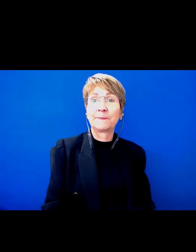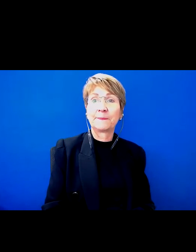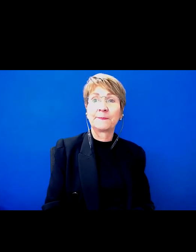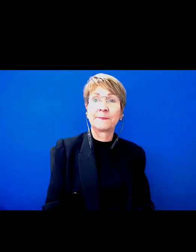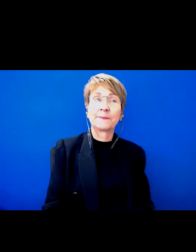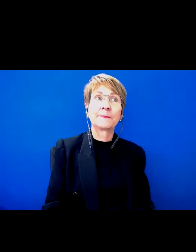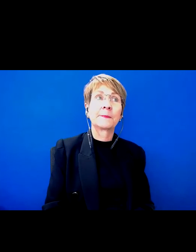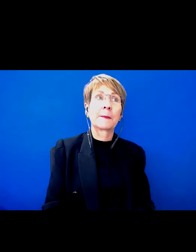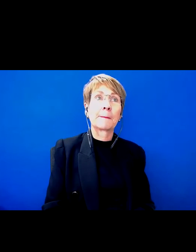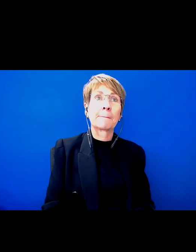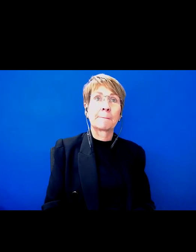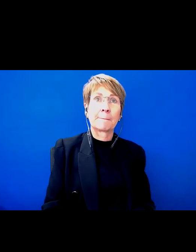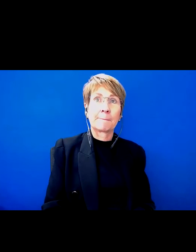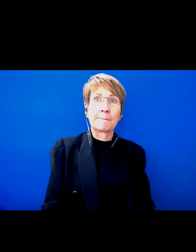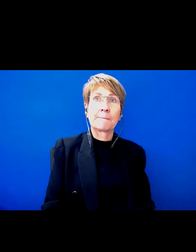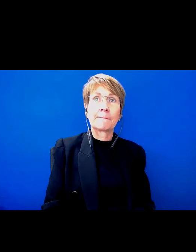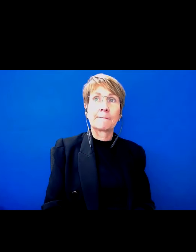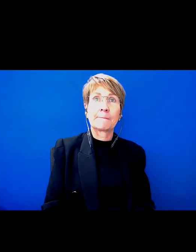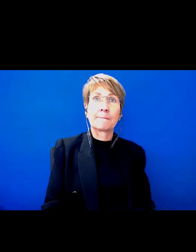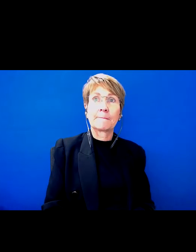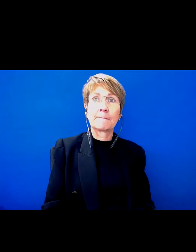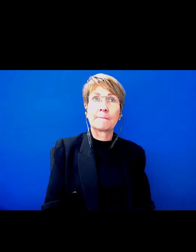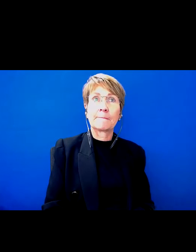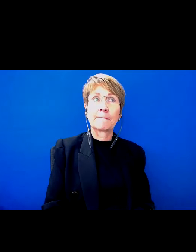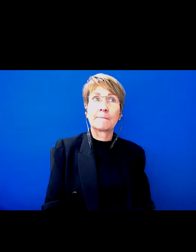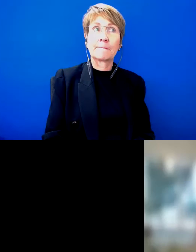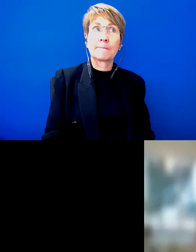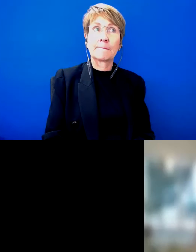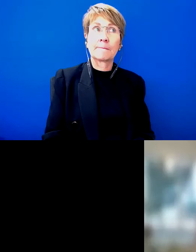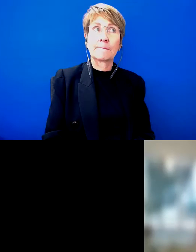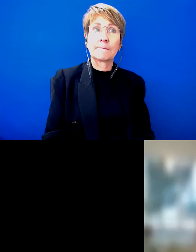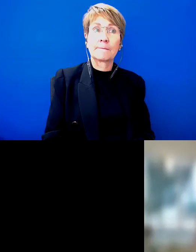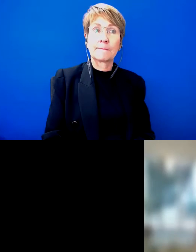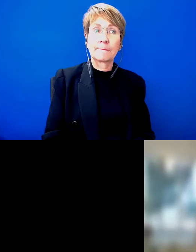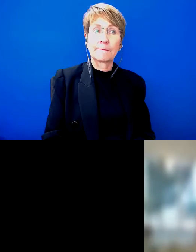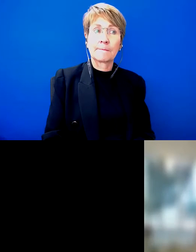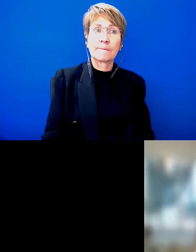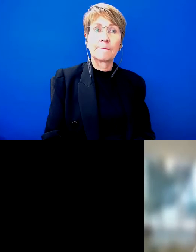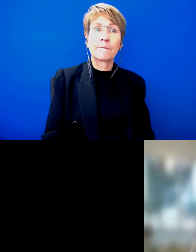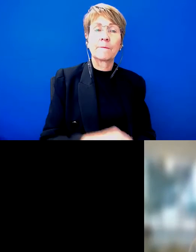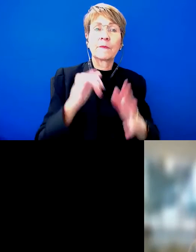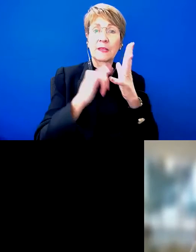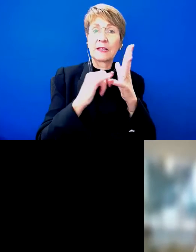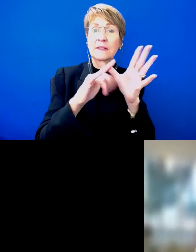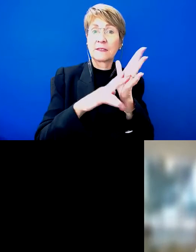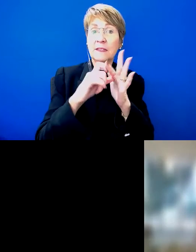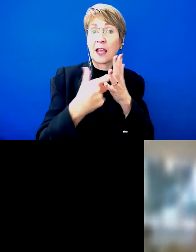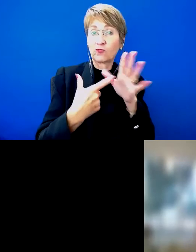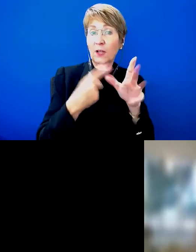Just in the chat so far, you've all seen that people have been sharing their stories about barriers